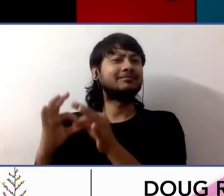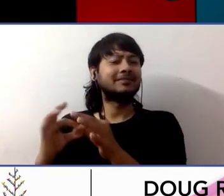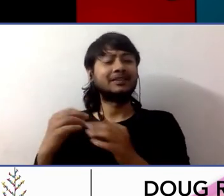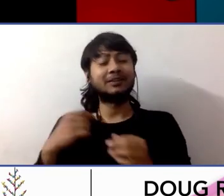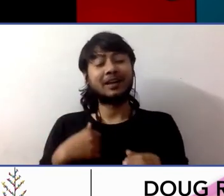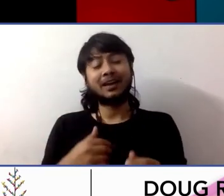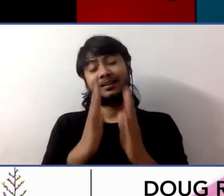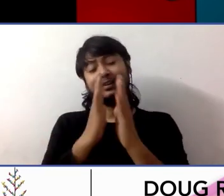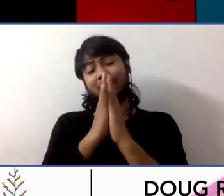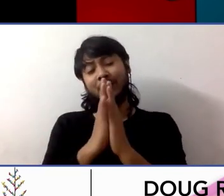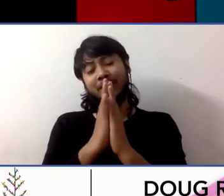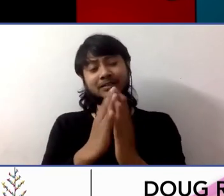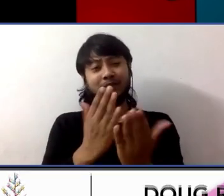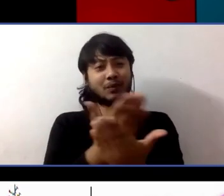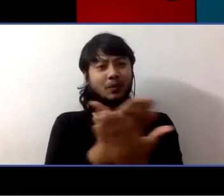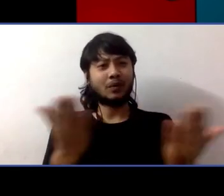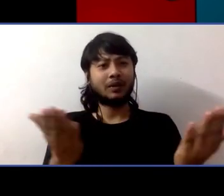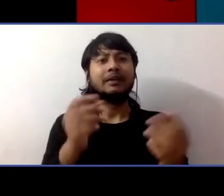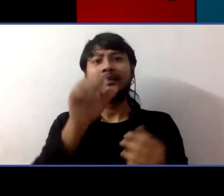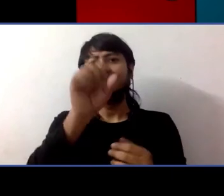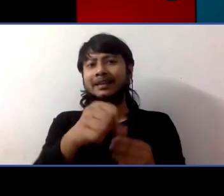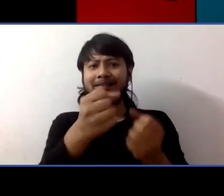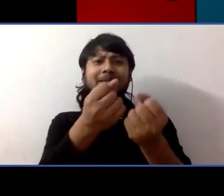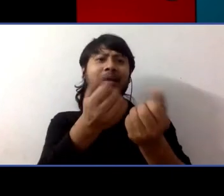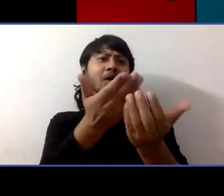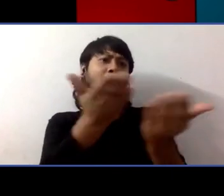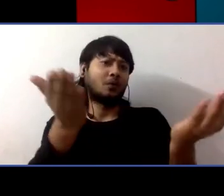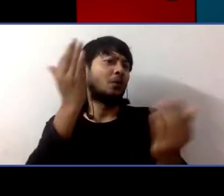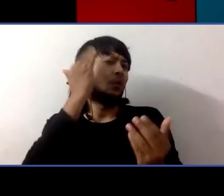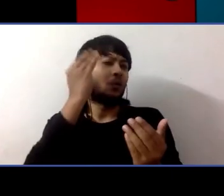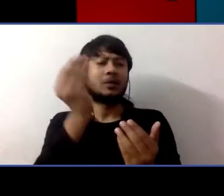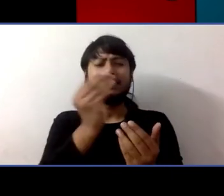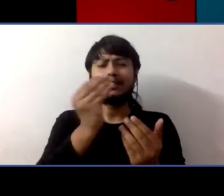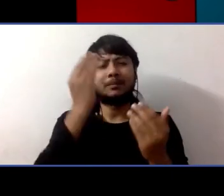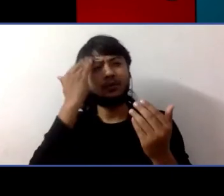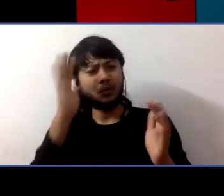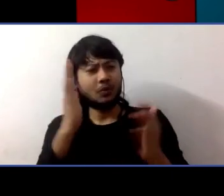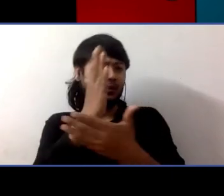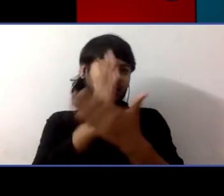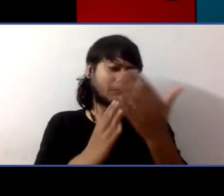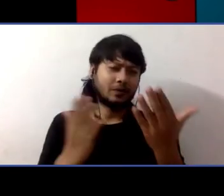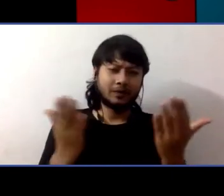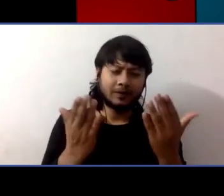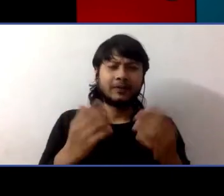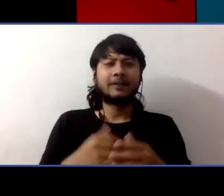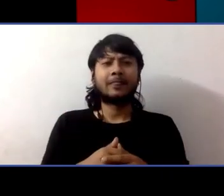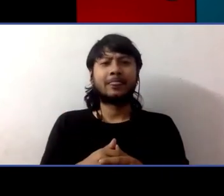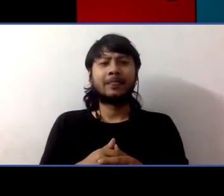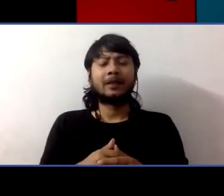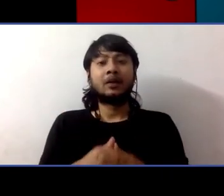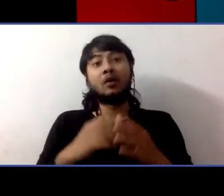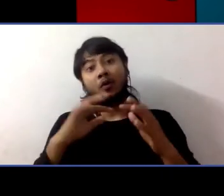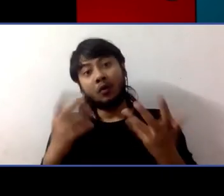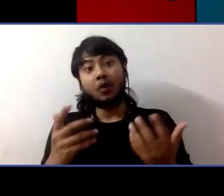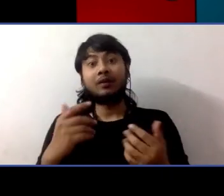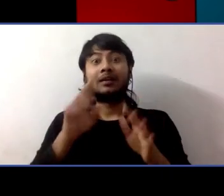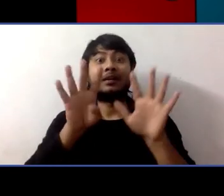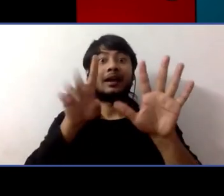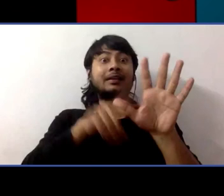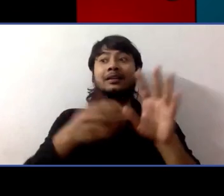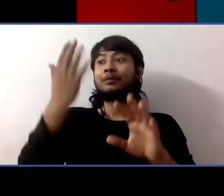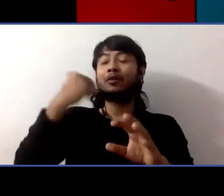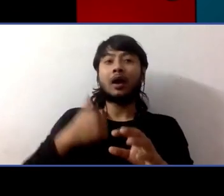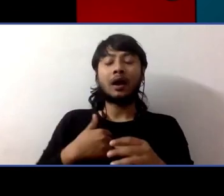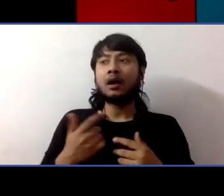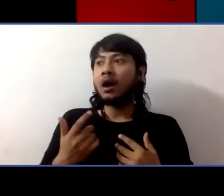already know this, but for those who maybe this is kind of an aha moment for you, like it was for me nine years ago, is to